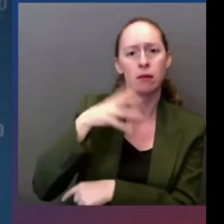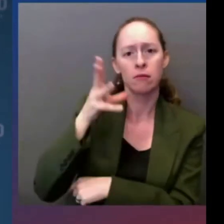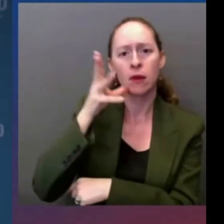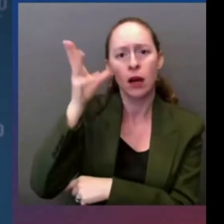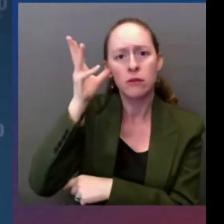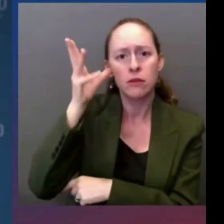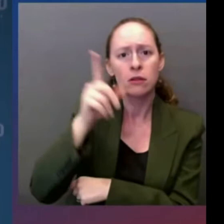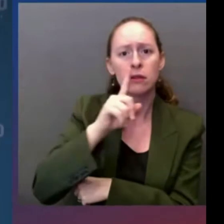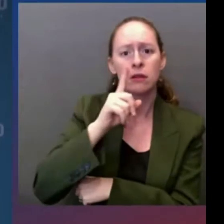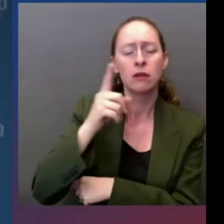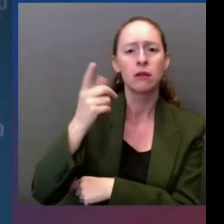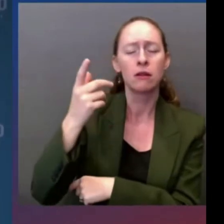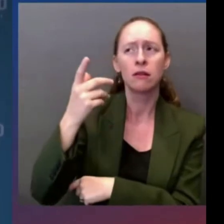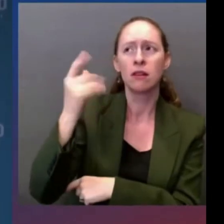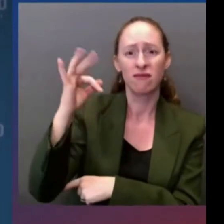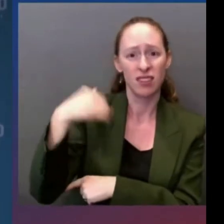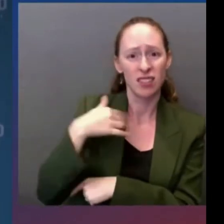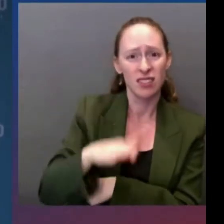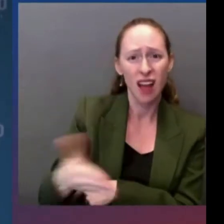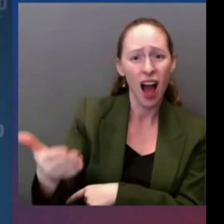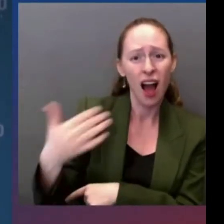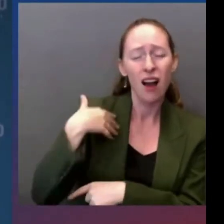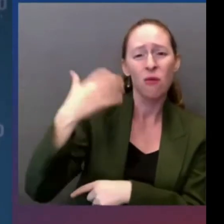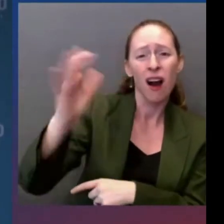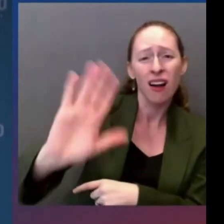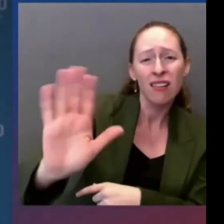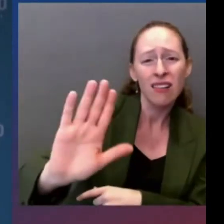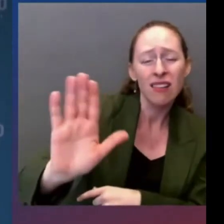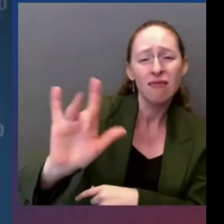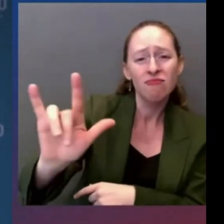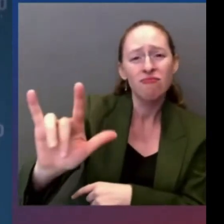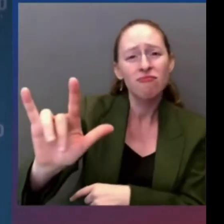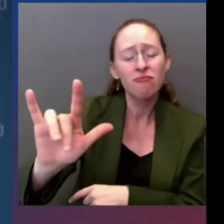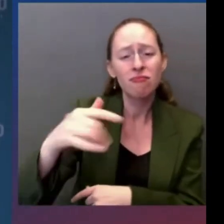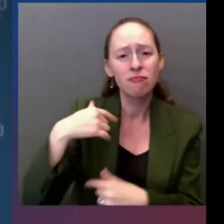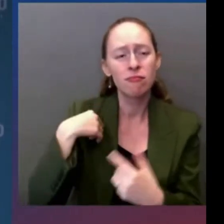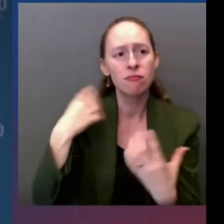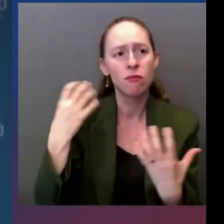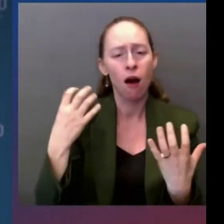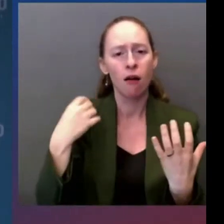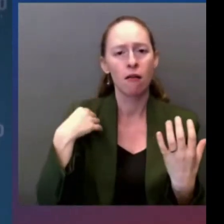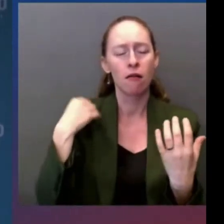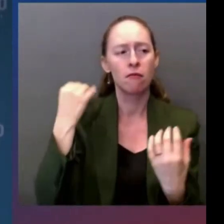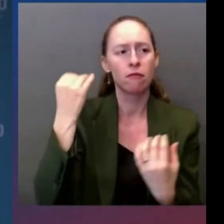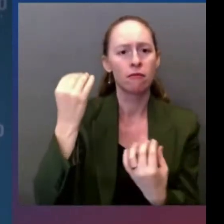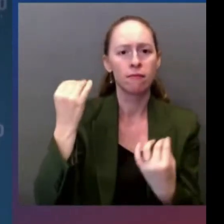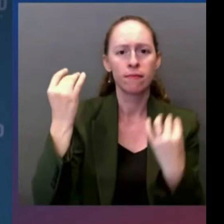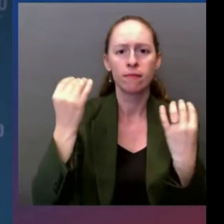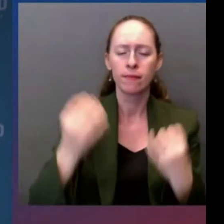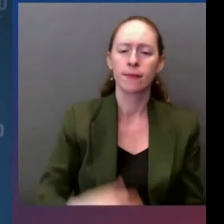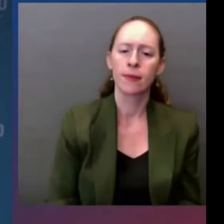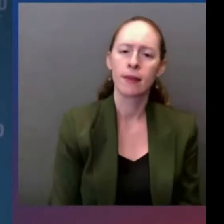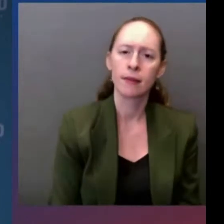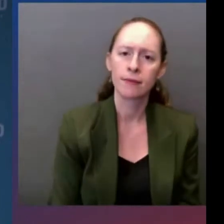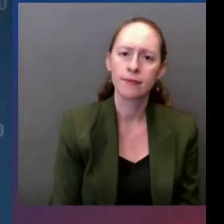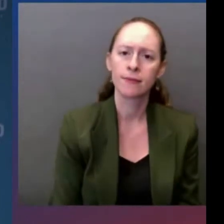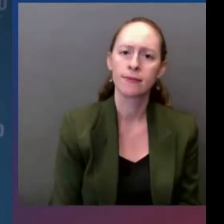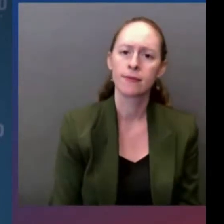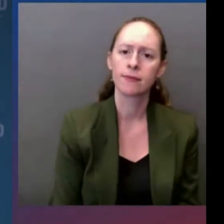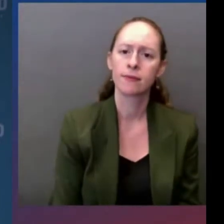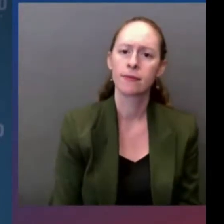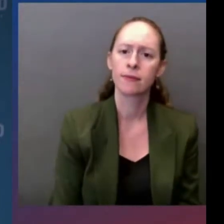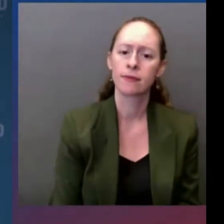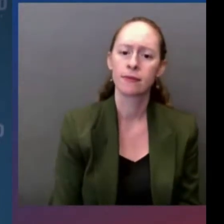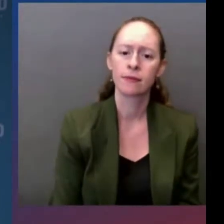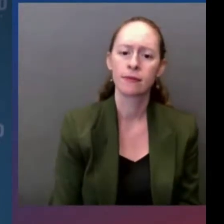Some days, I still feel like I can hear every one of the 110 rounds pumped into the club from an assault rifle.